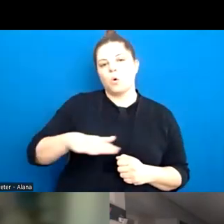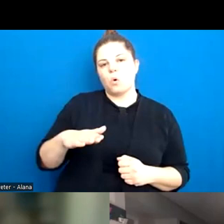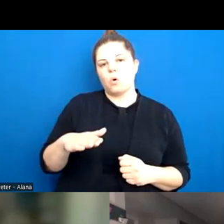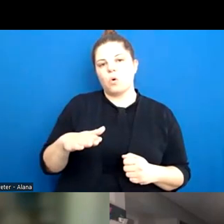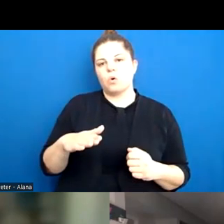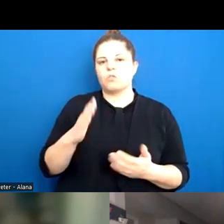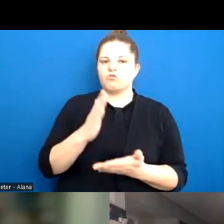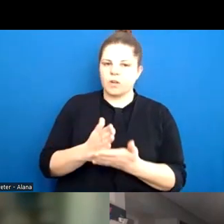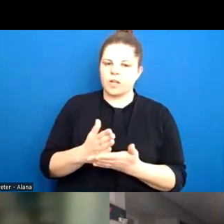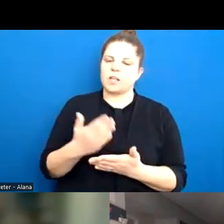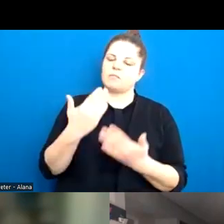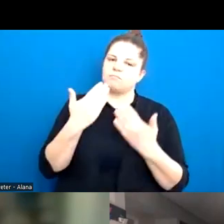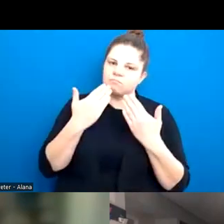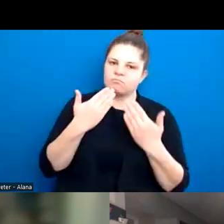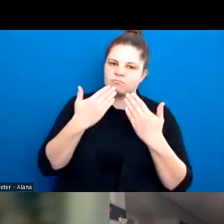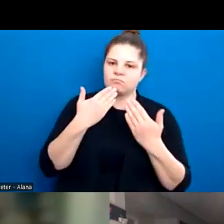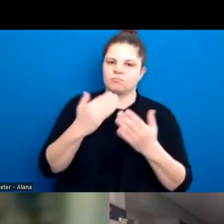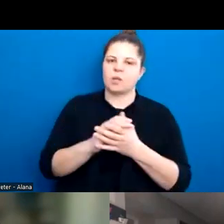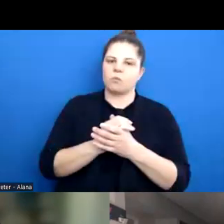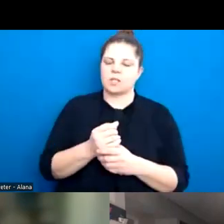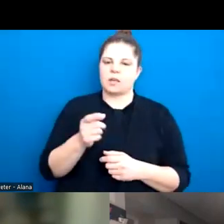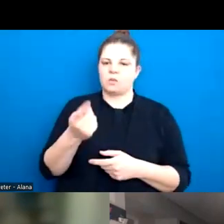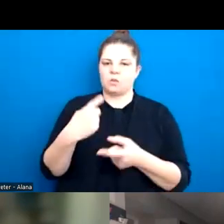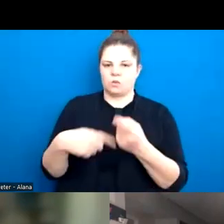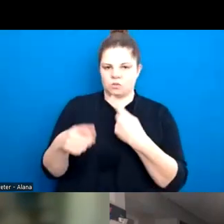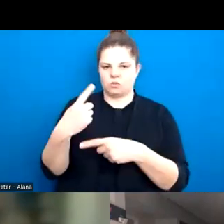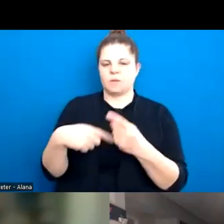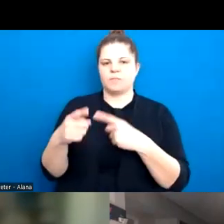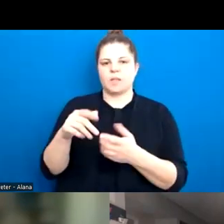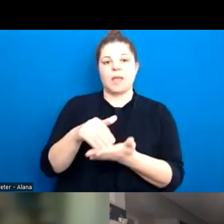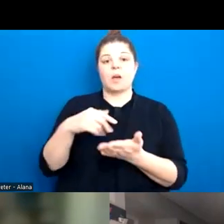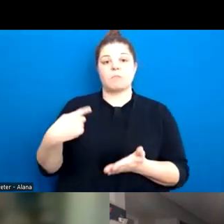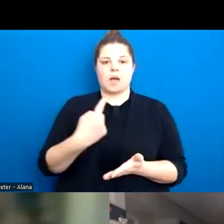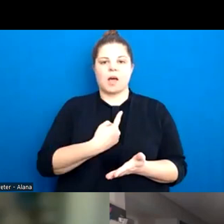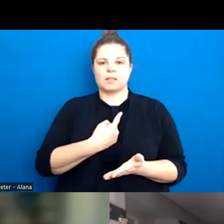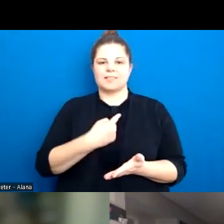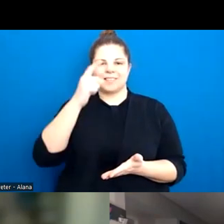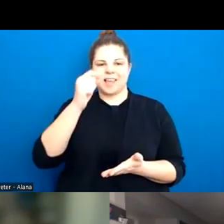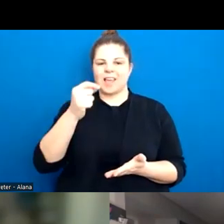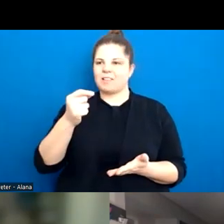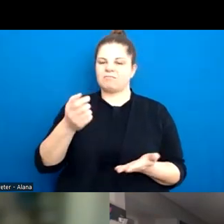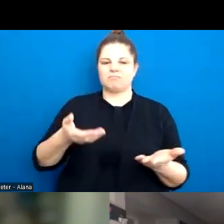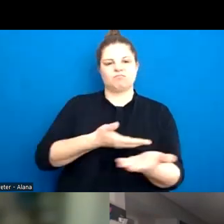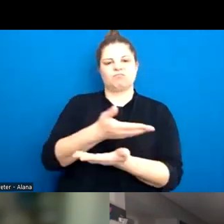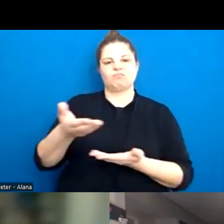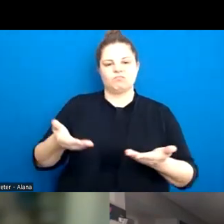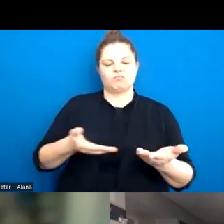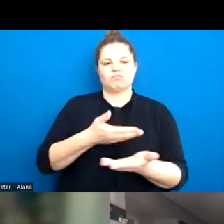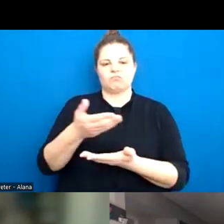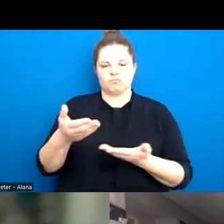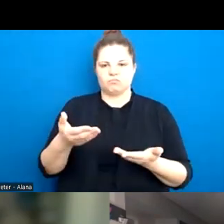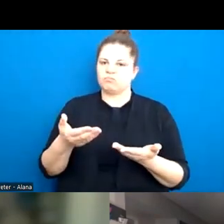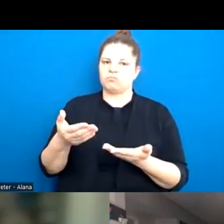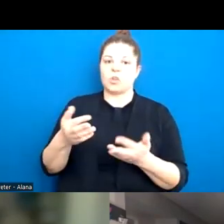appreciate that. It's, it's, it really helps, you know, us have this conversation. I think flow in a really helpful